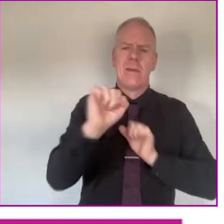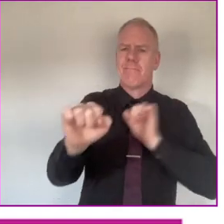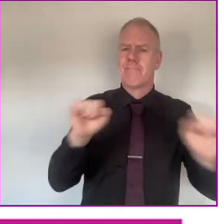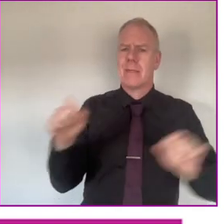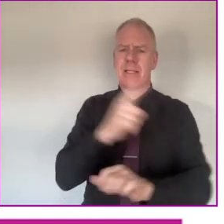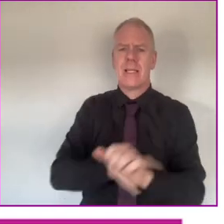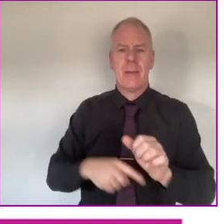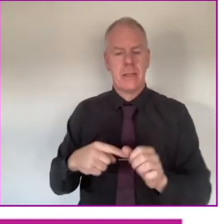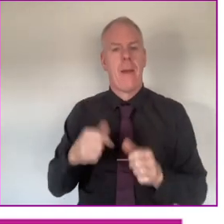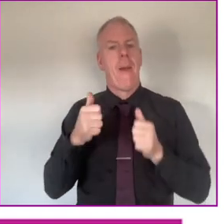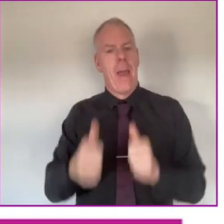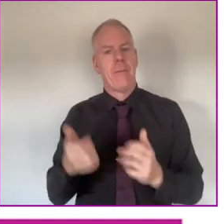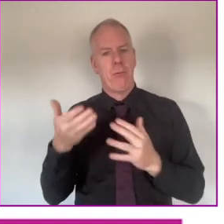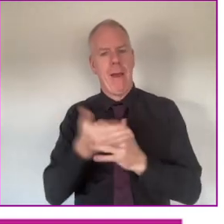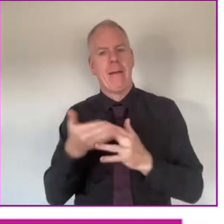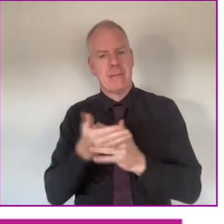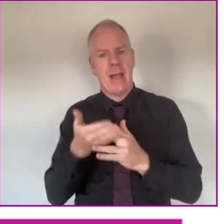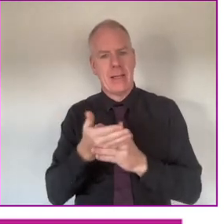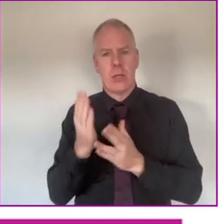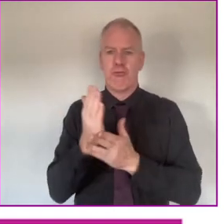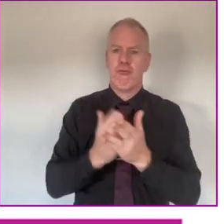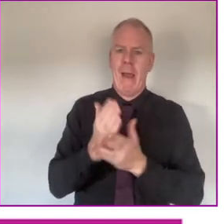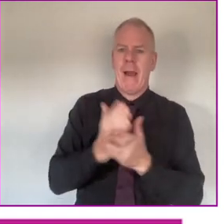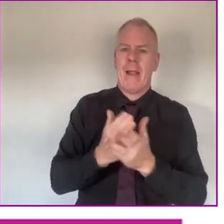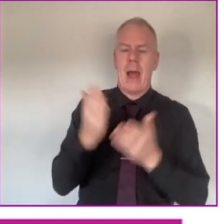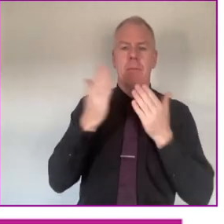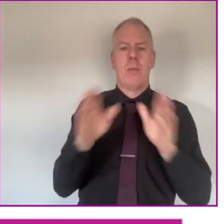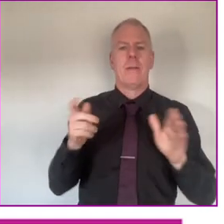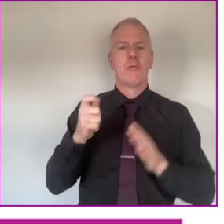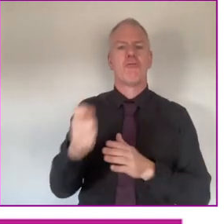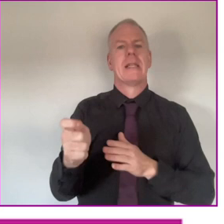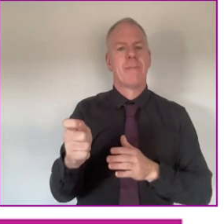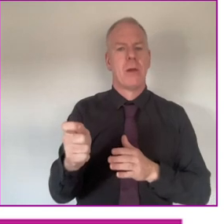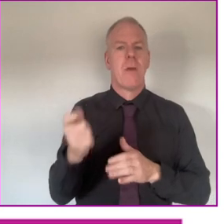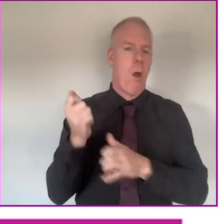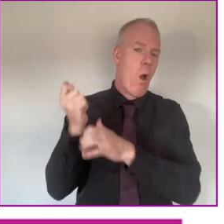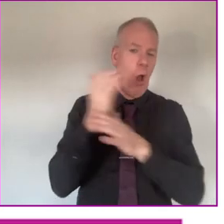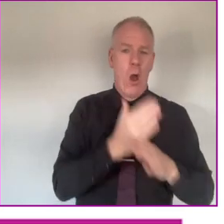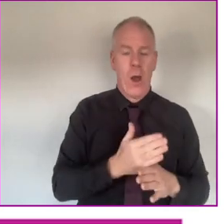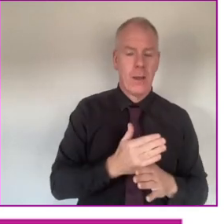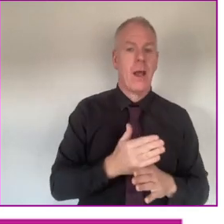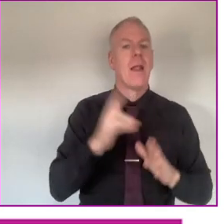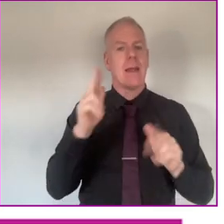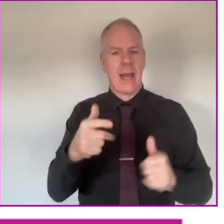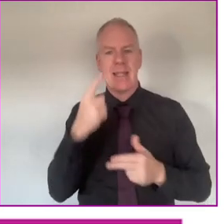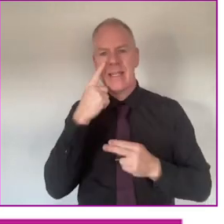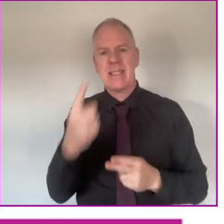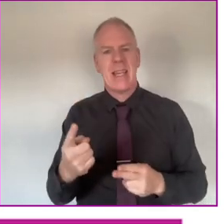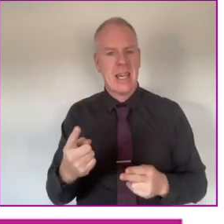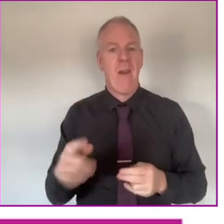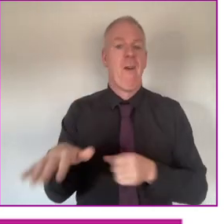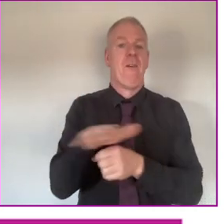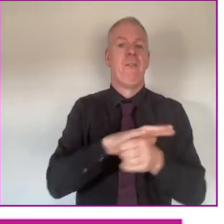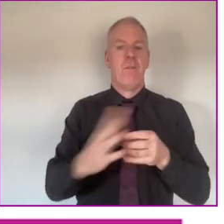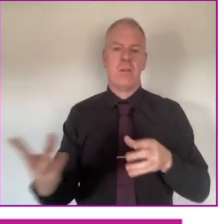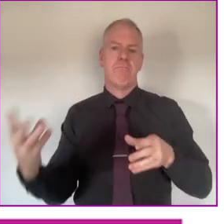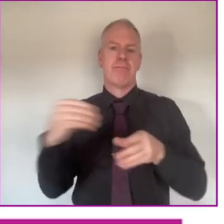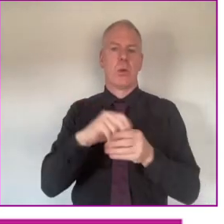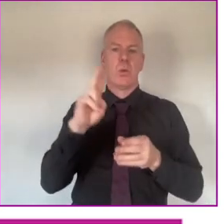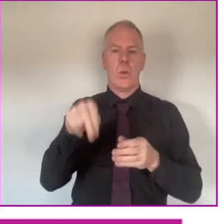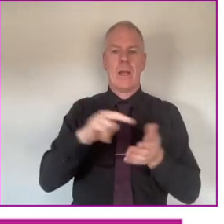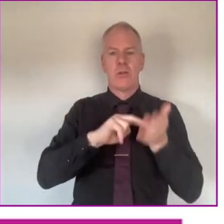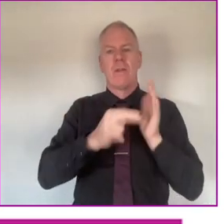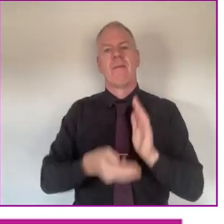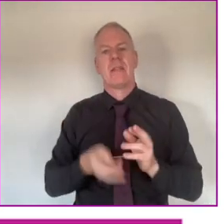no matter what their disability, will be able to access rail and public transport. And it will be seen as a full embodiment